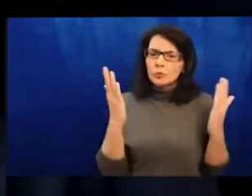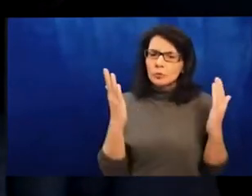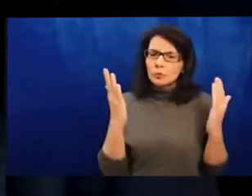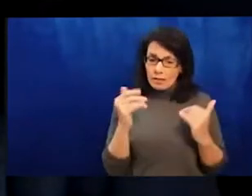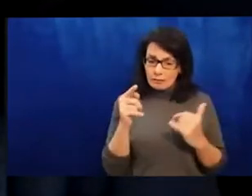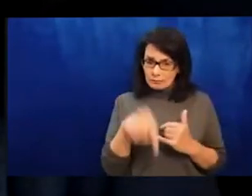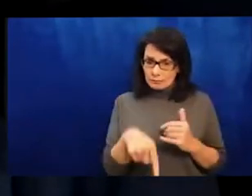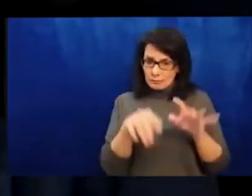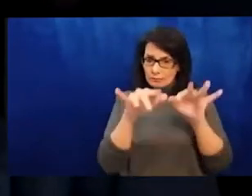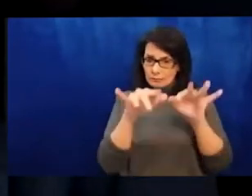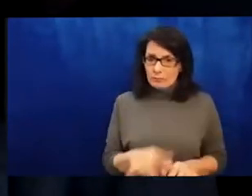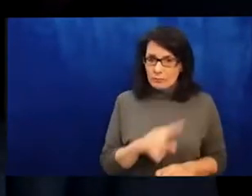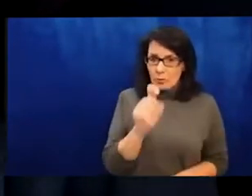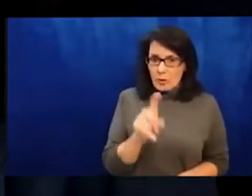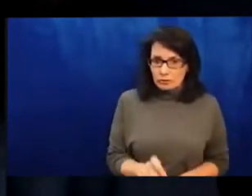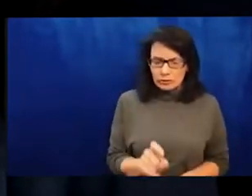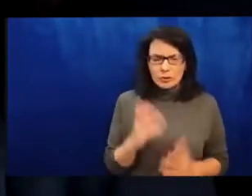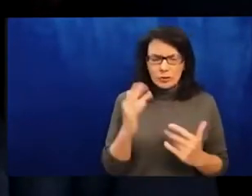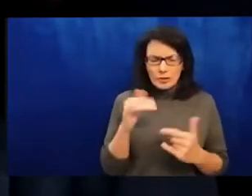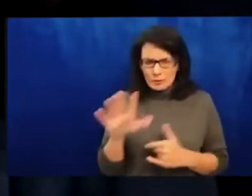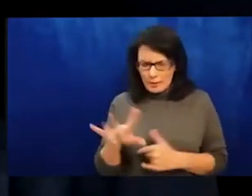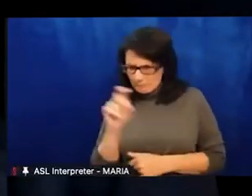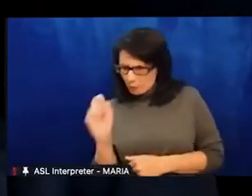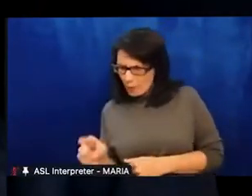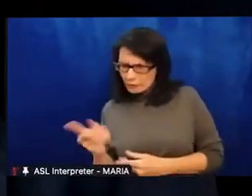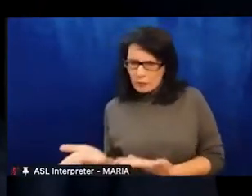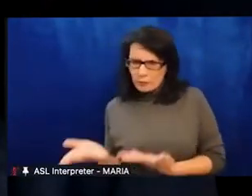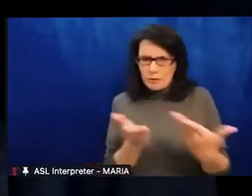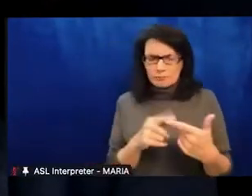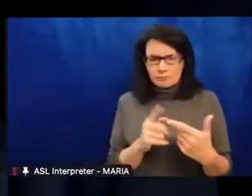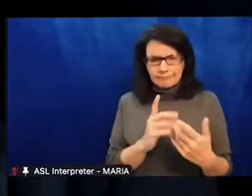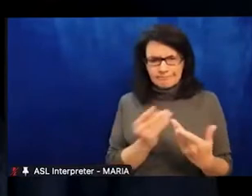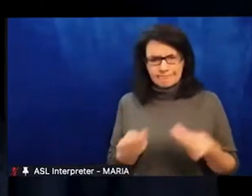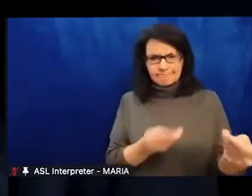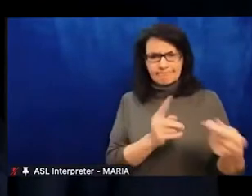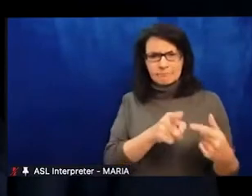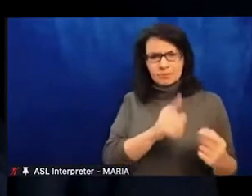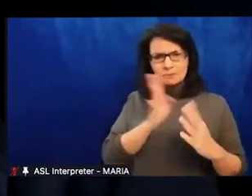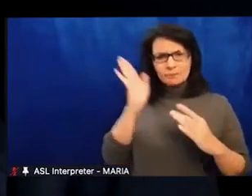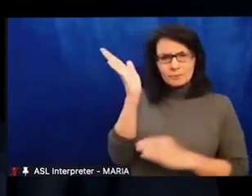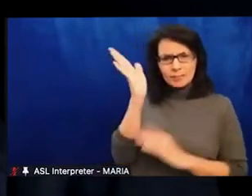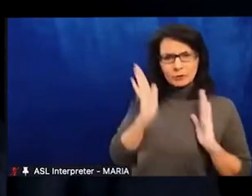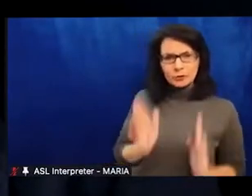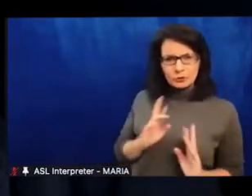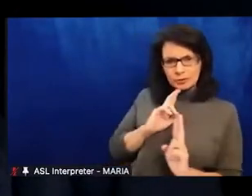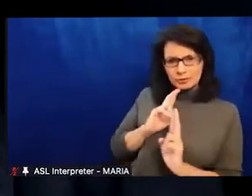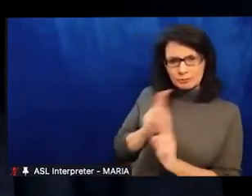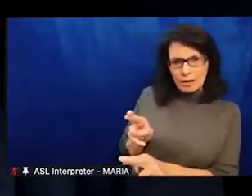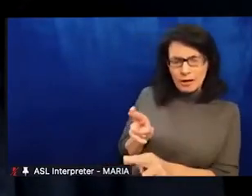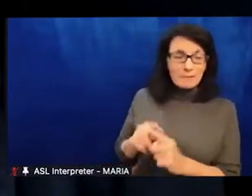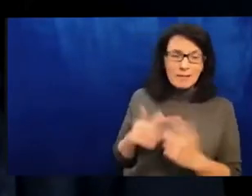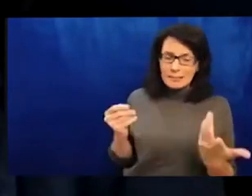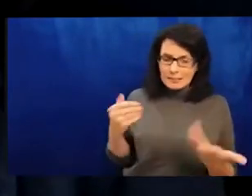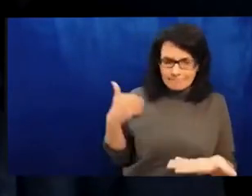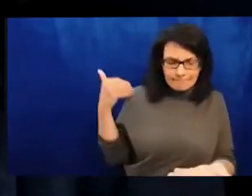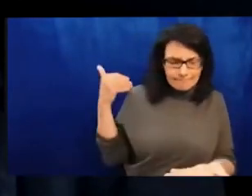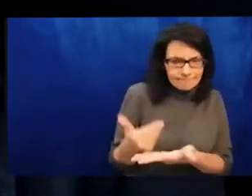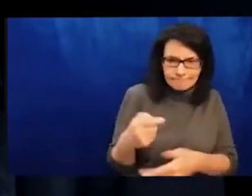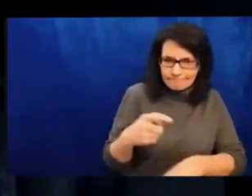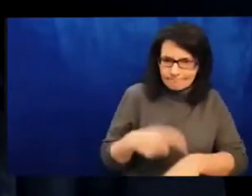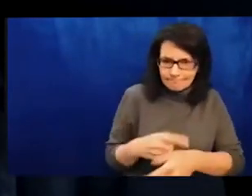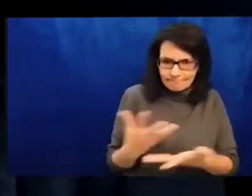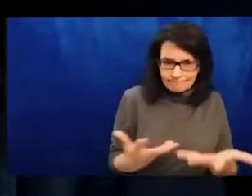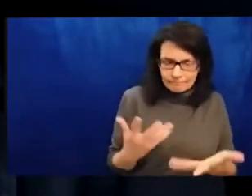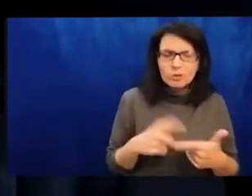this teach-in, the chat is open for discussion, but we will not tolerate any hate, speech, or harassment of any kind. Our team will pass